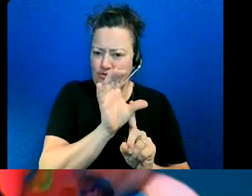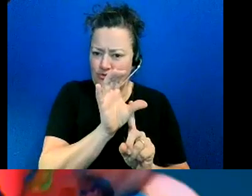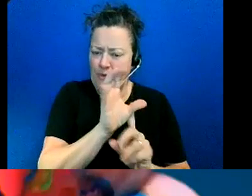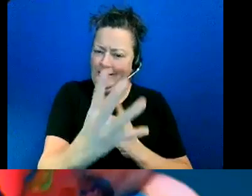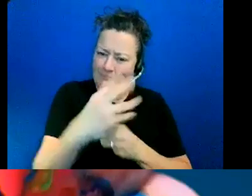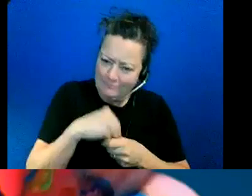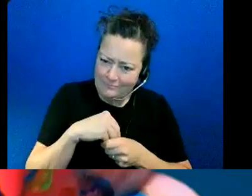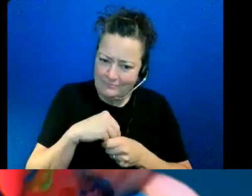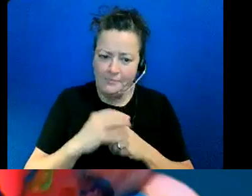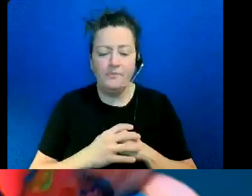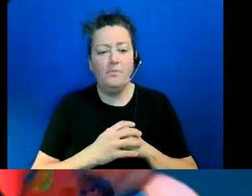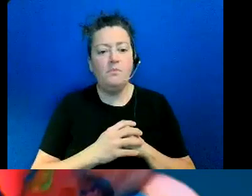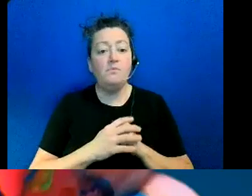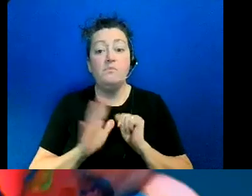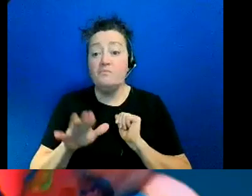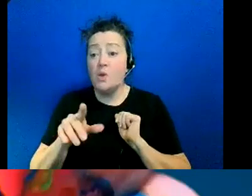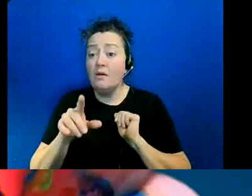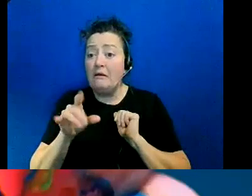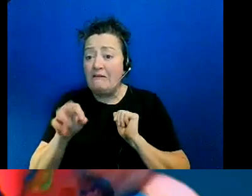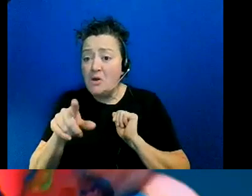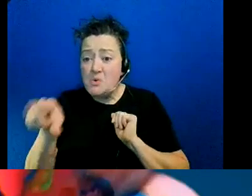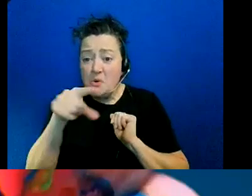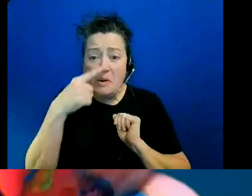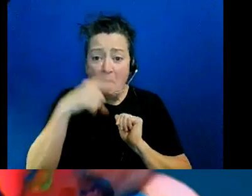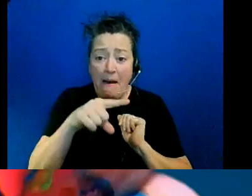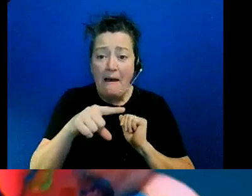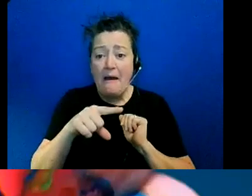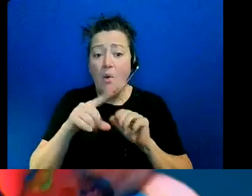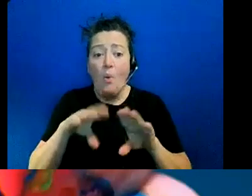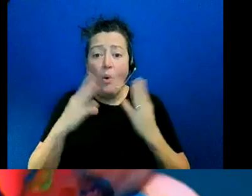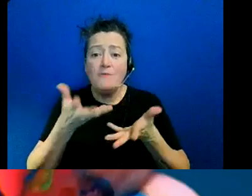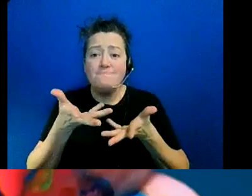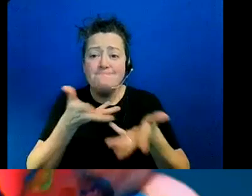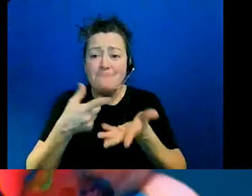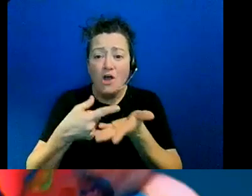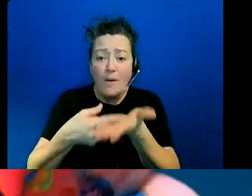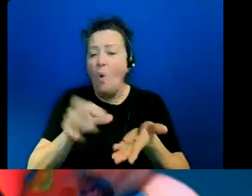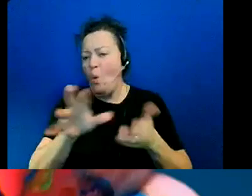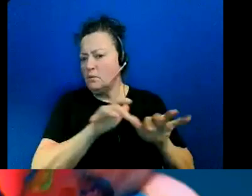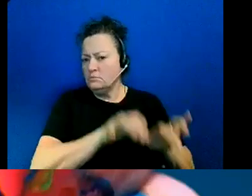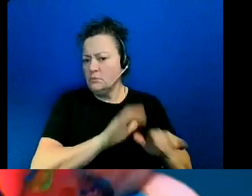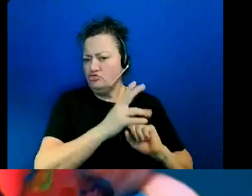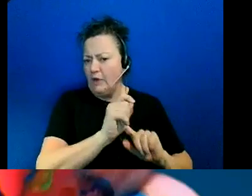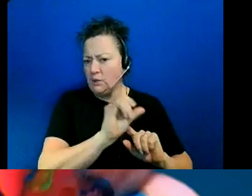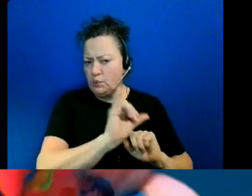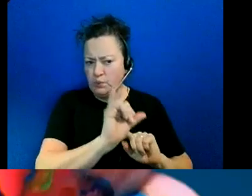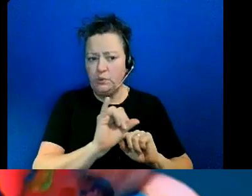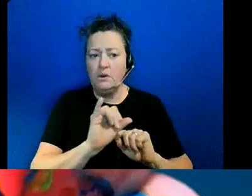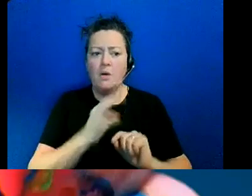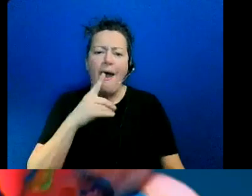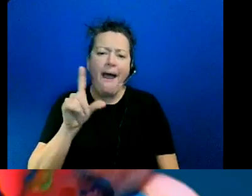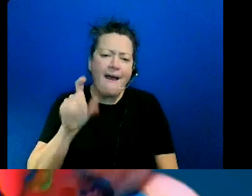unmuting yourself and talking to the class or commenting on the chat what do you think of this